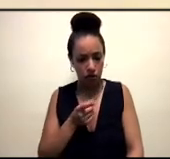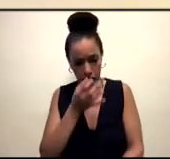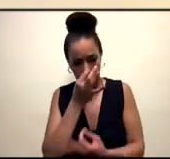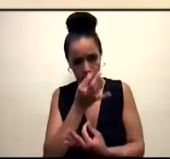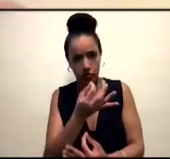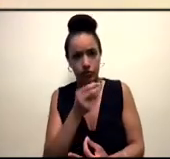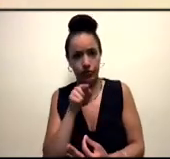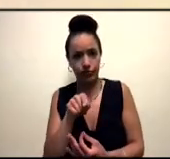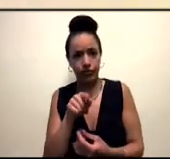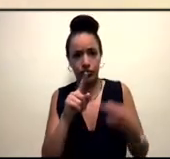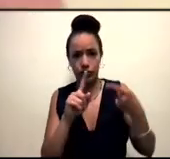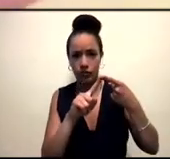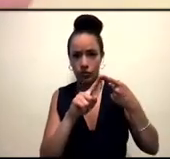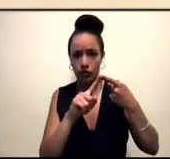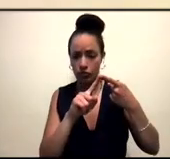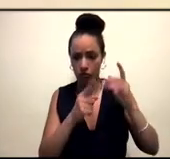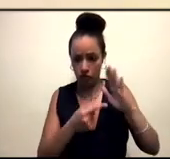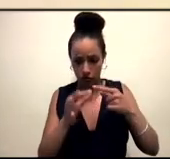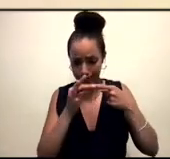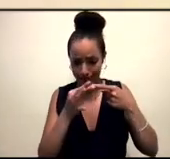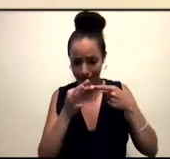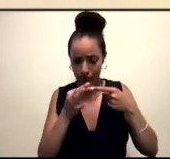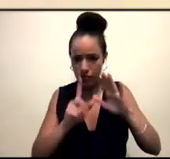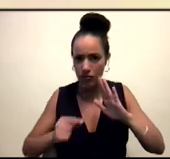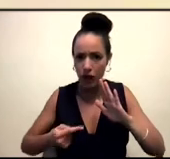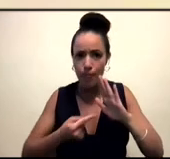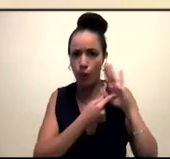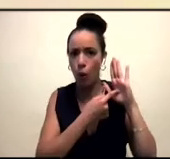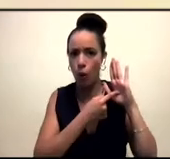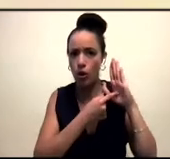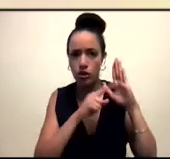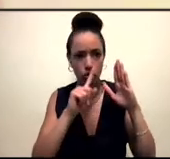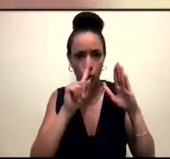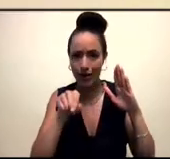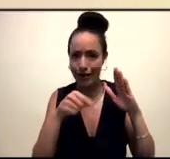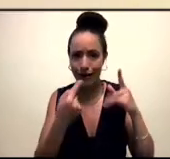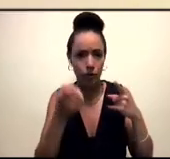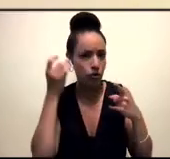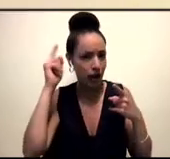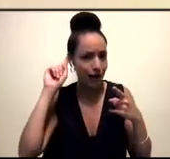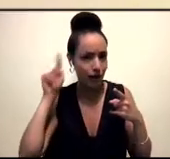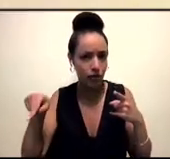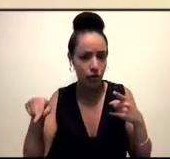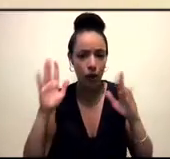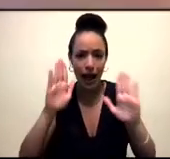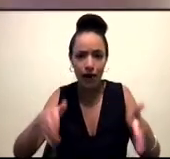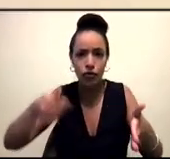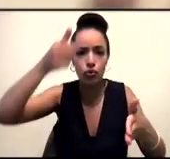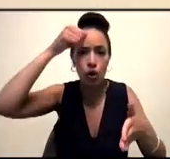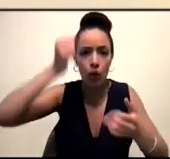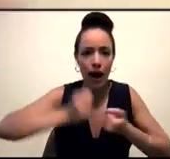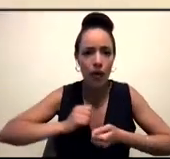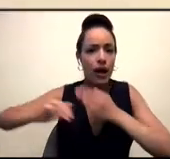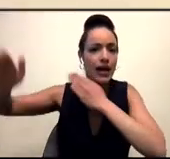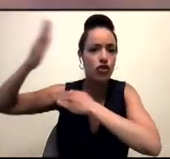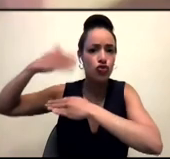not just important, I think it's indispensable for us to know our history, in order to imagine the future. For a lot of